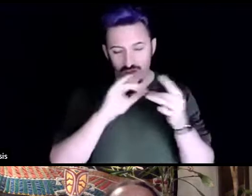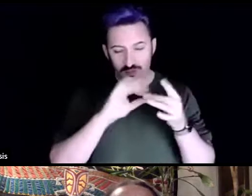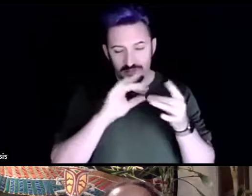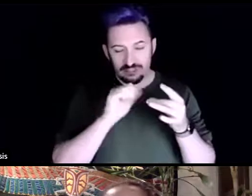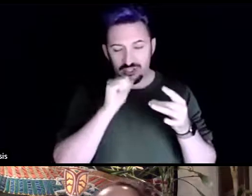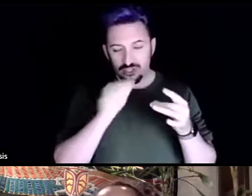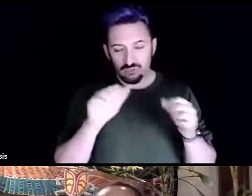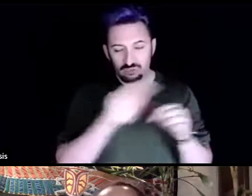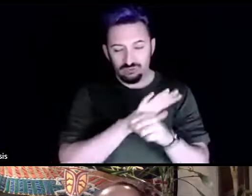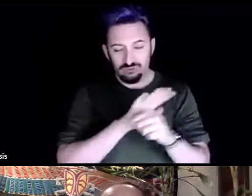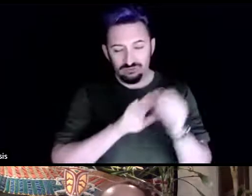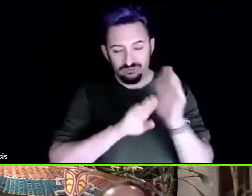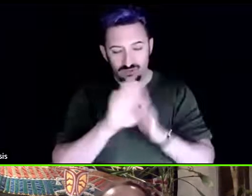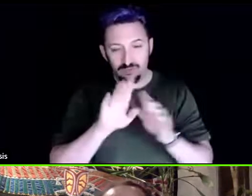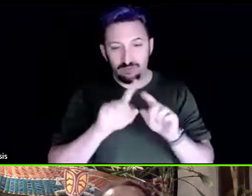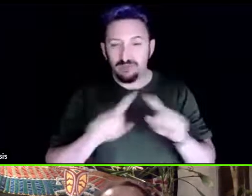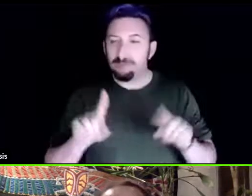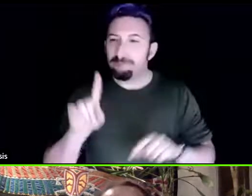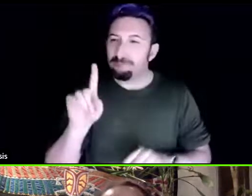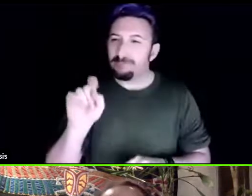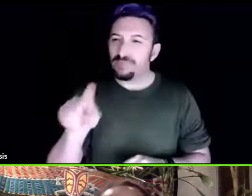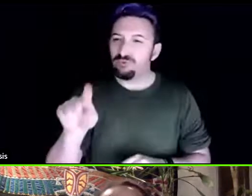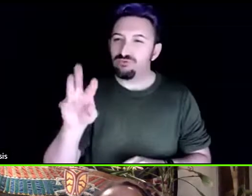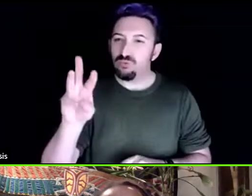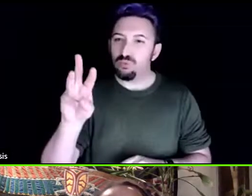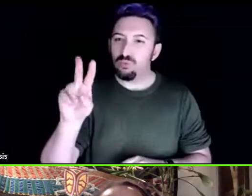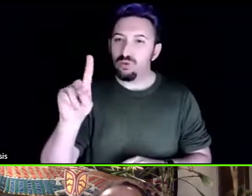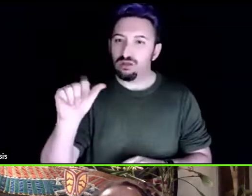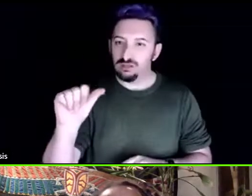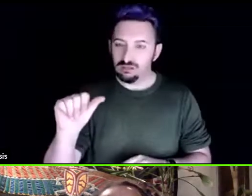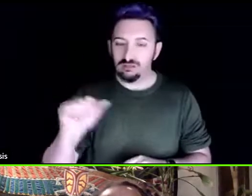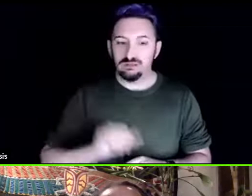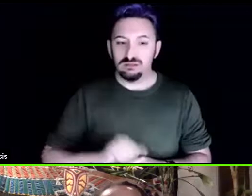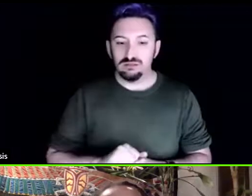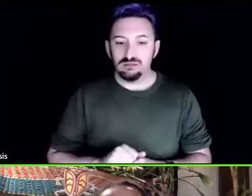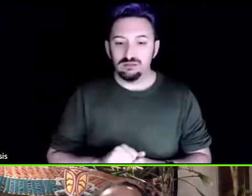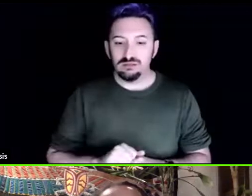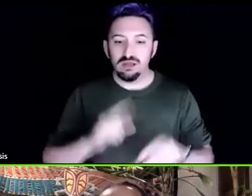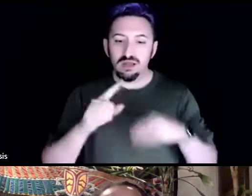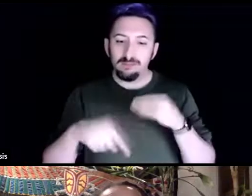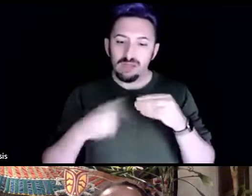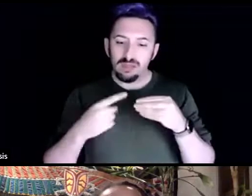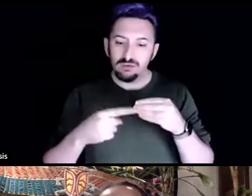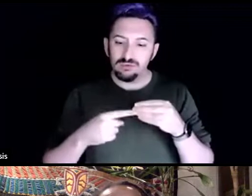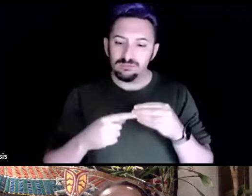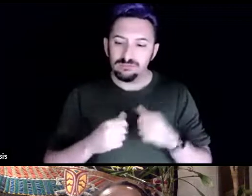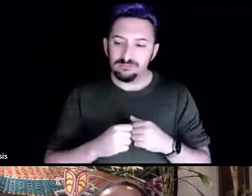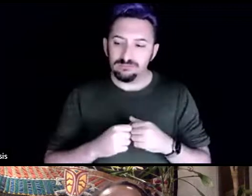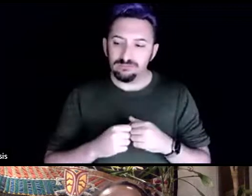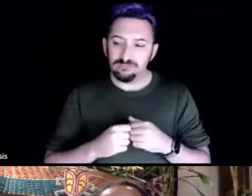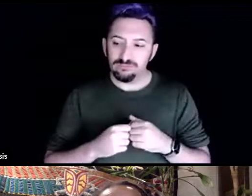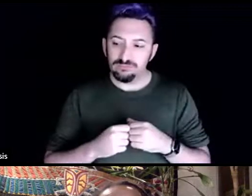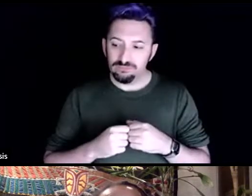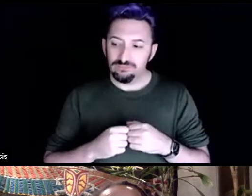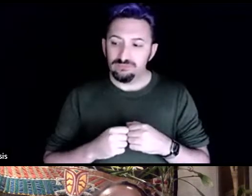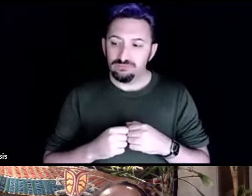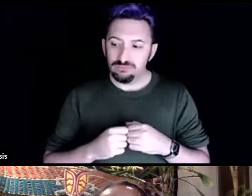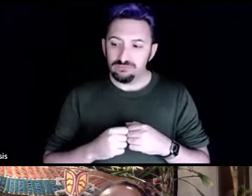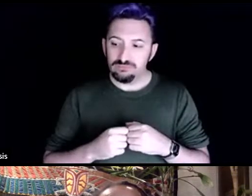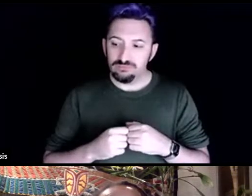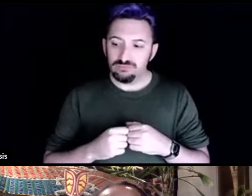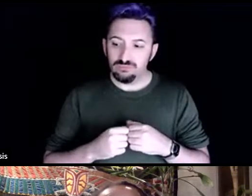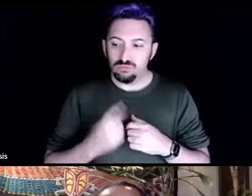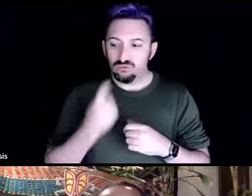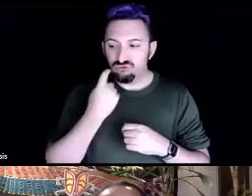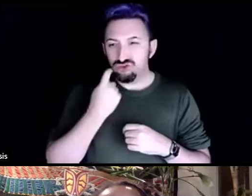one for you wonder going back about um so it was just within the story